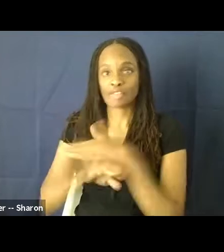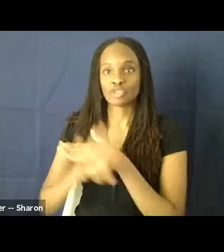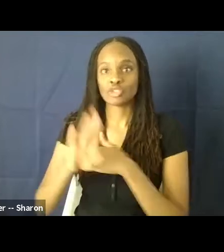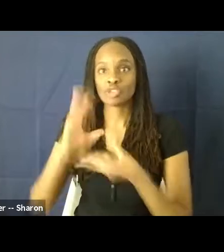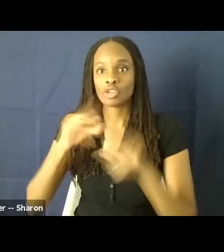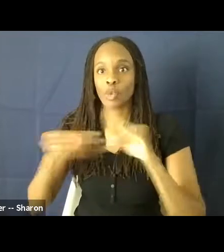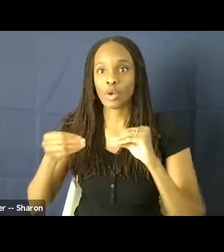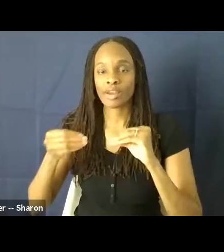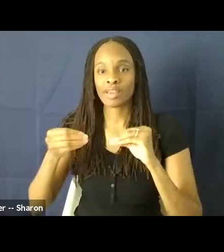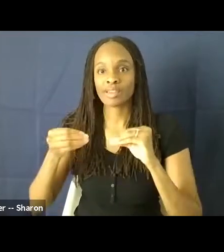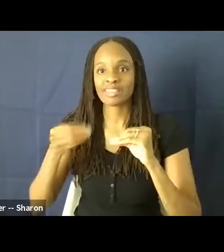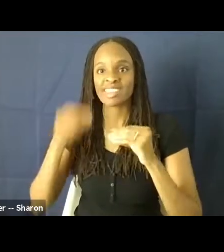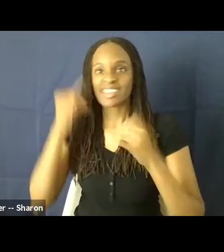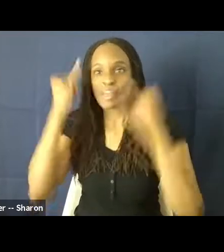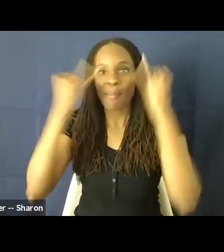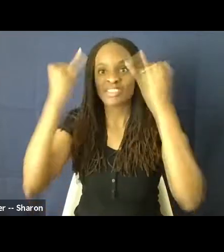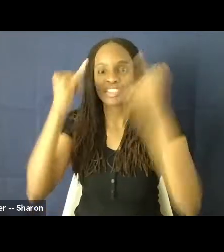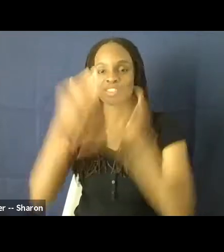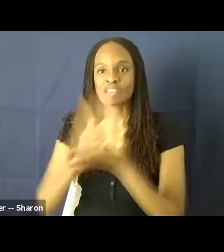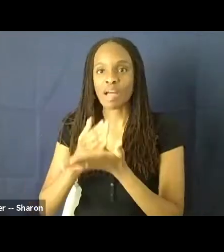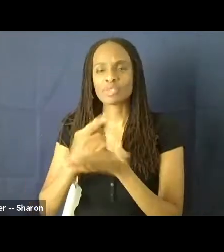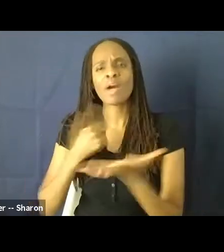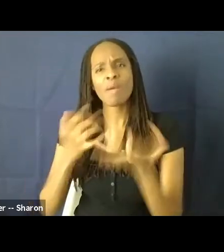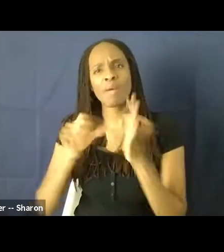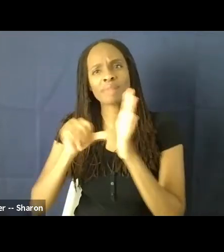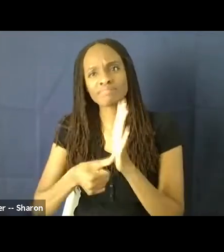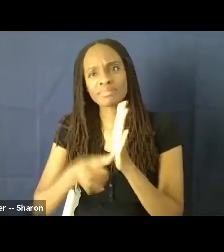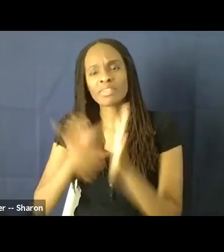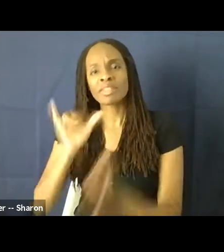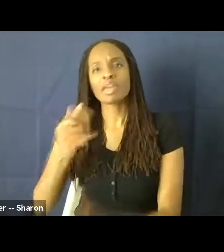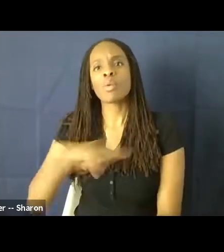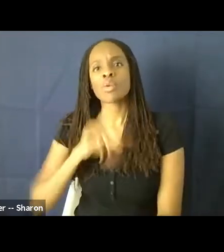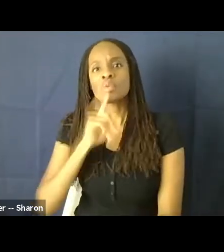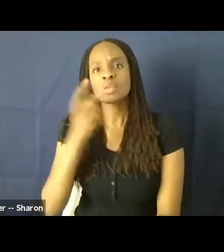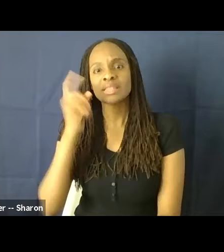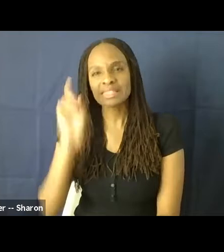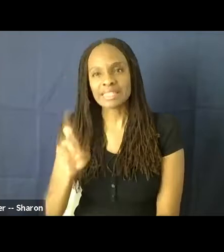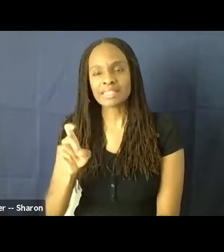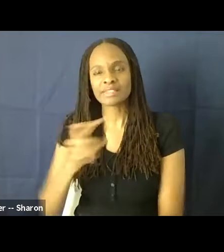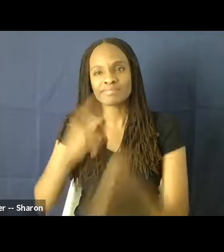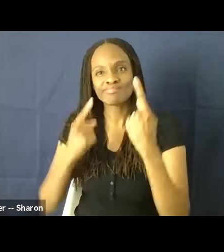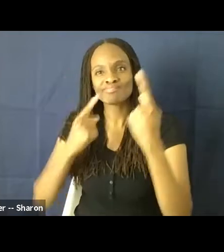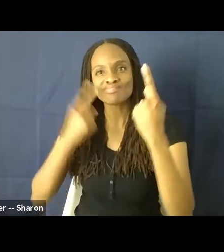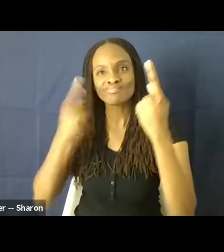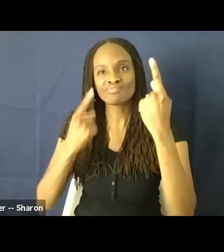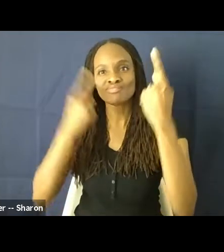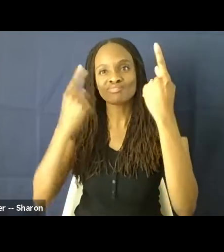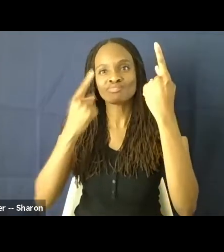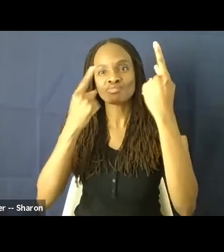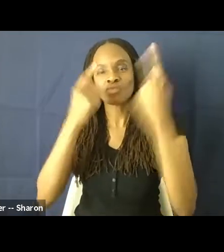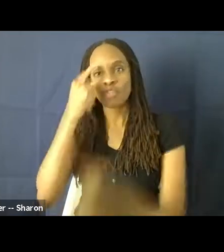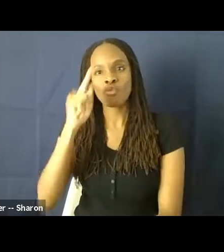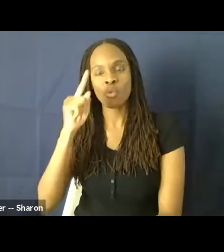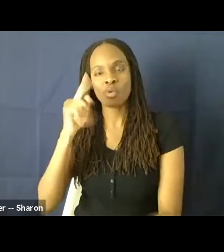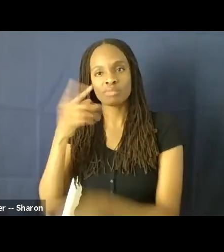stress this point is that we really need to make strides in order for accurate